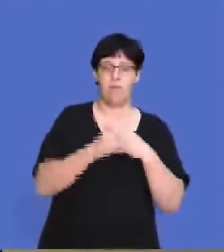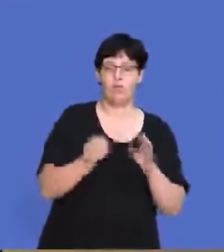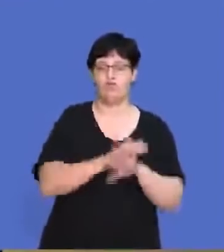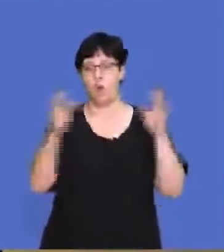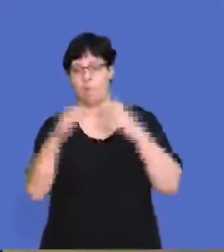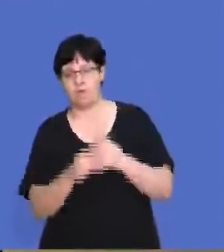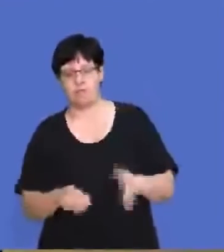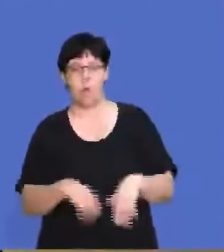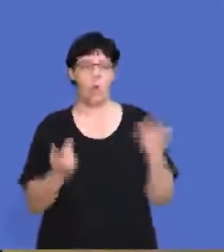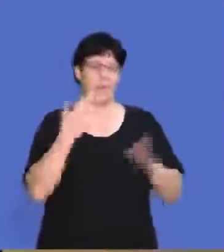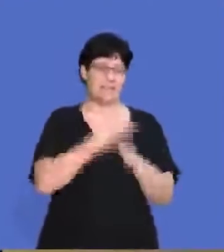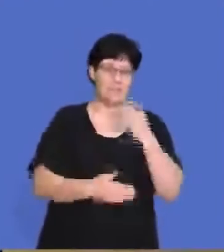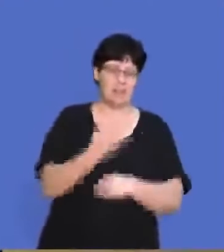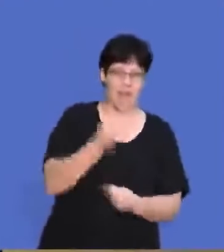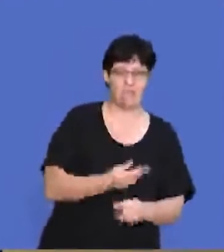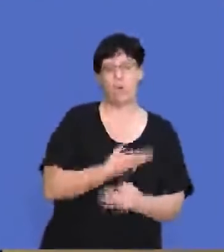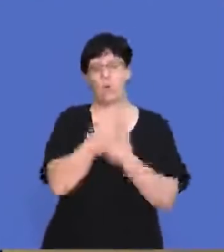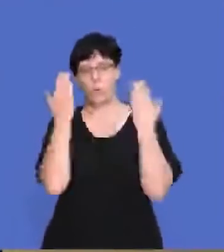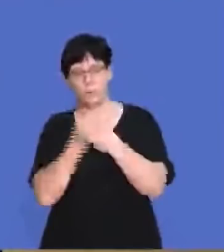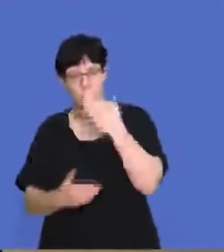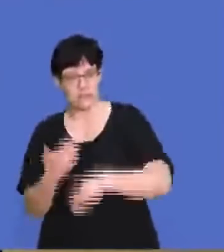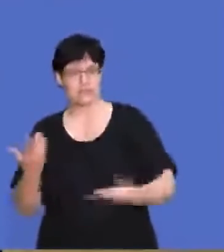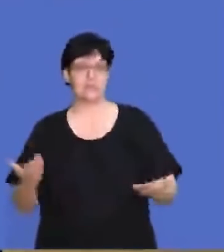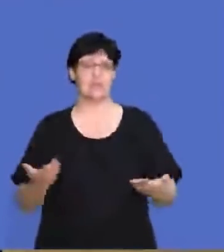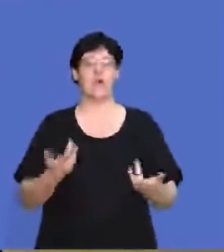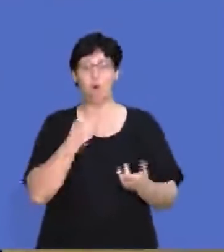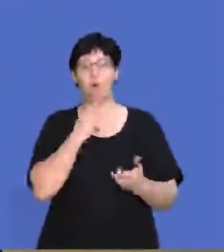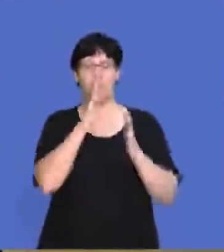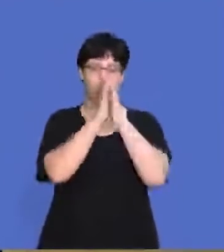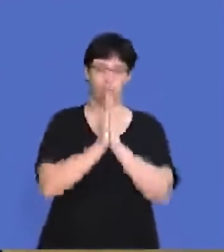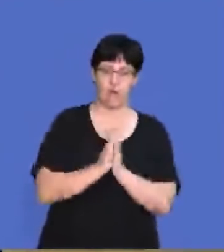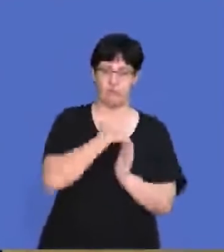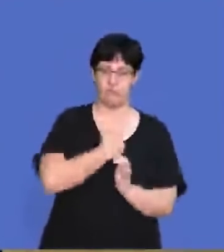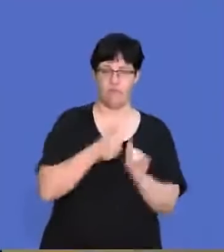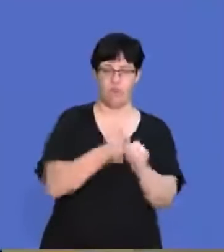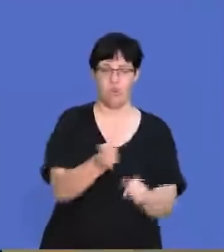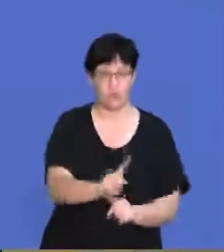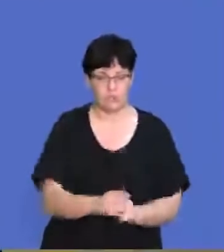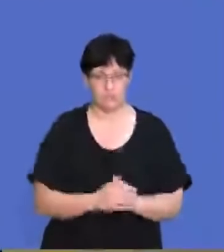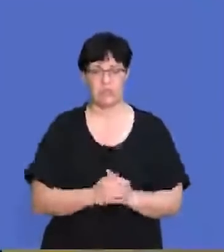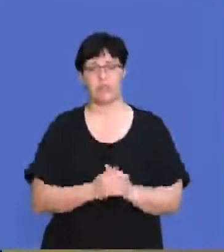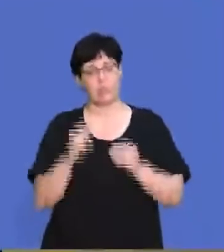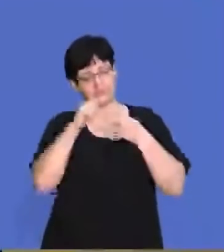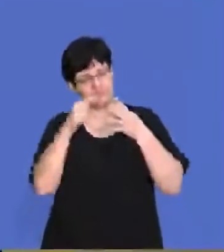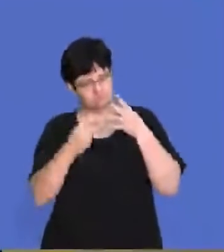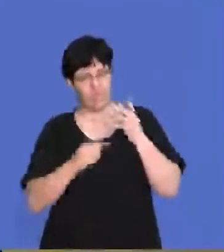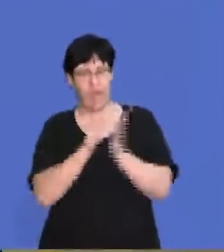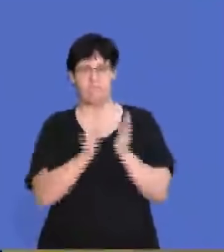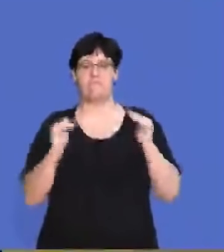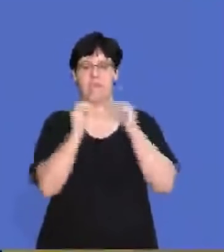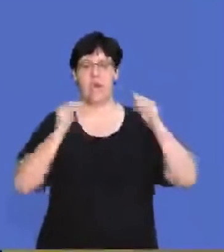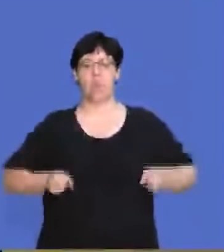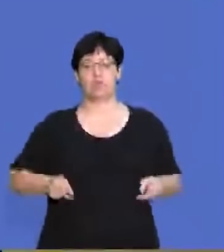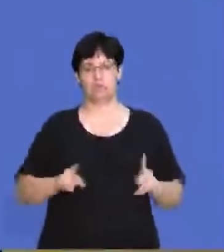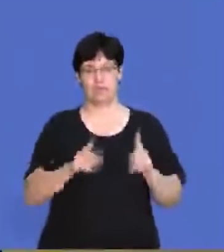marital status, if they have disabilities, what religion they follow. Everyone has a